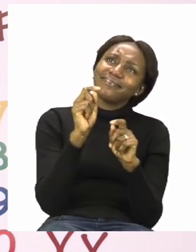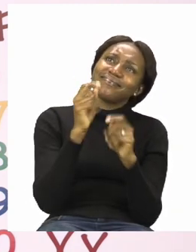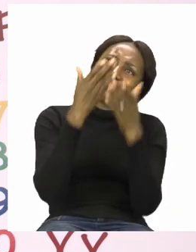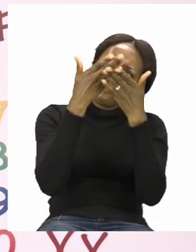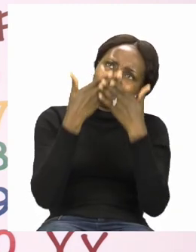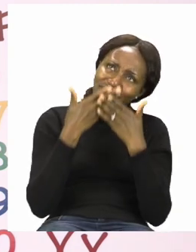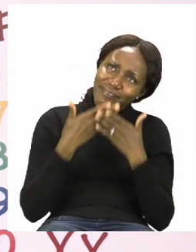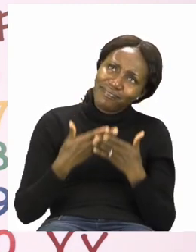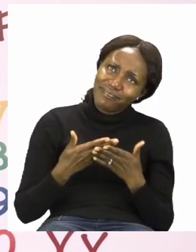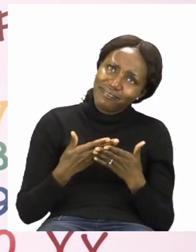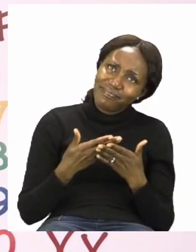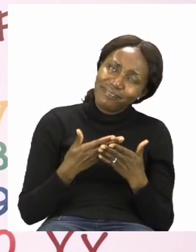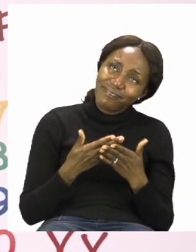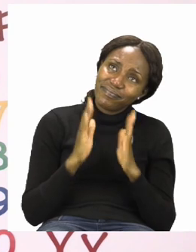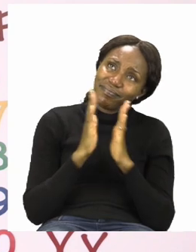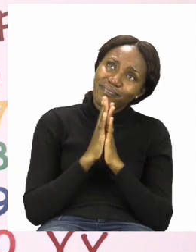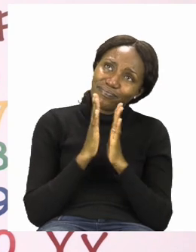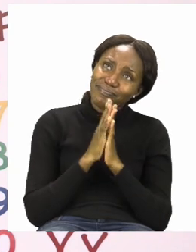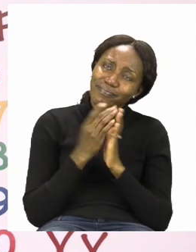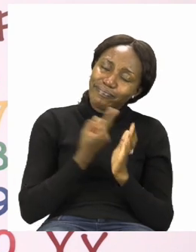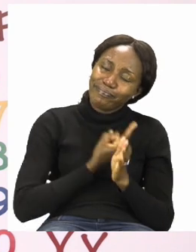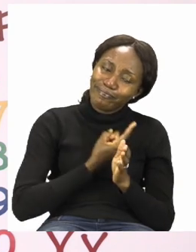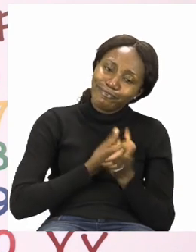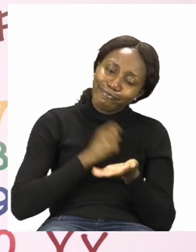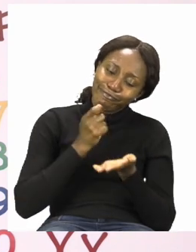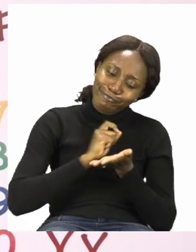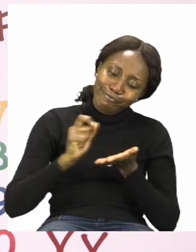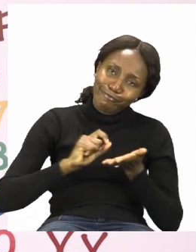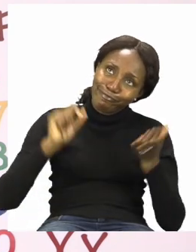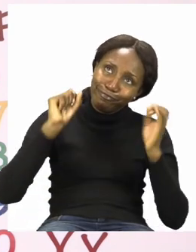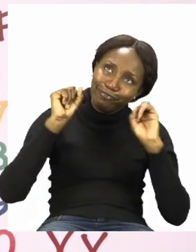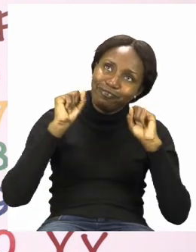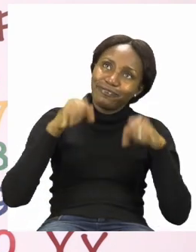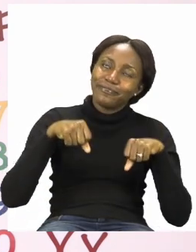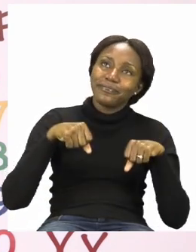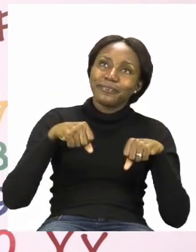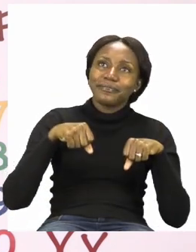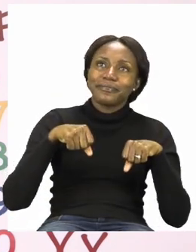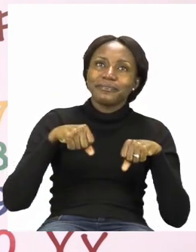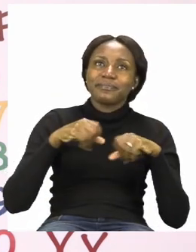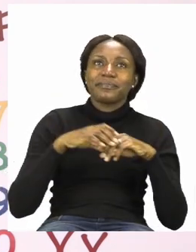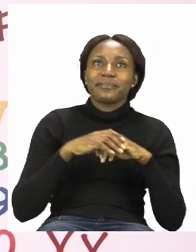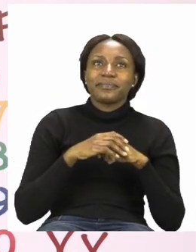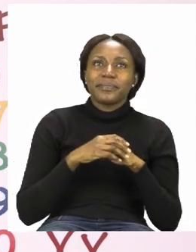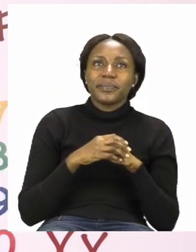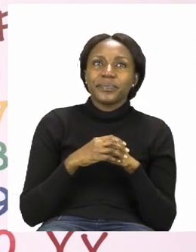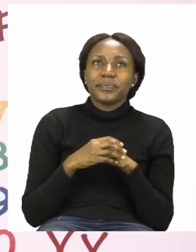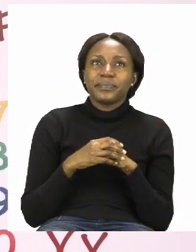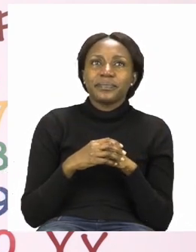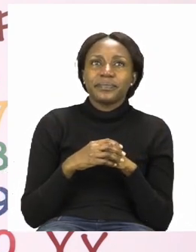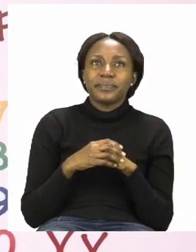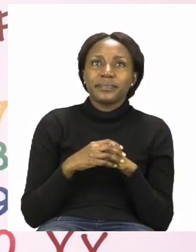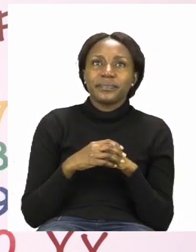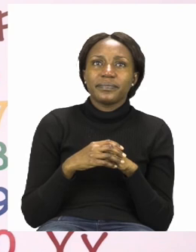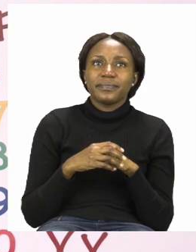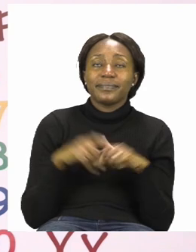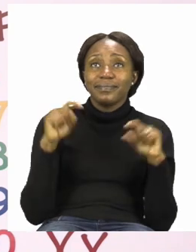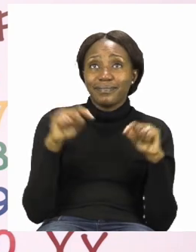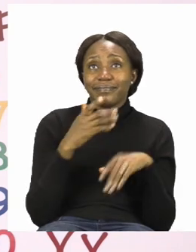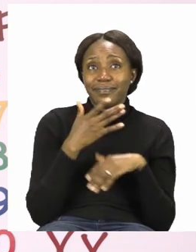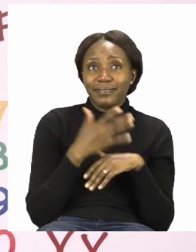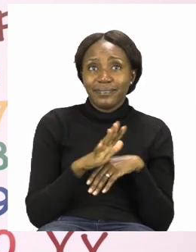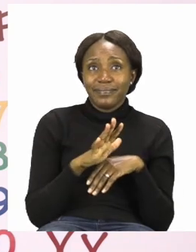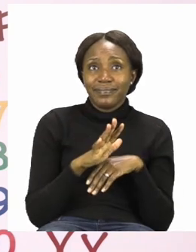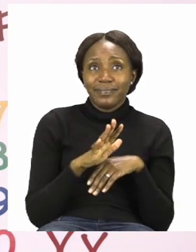just make sure that you end up finishing your exercises by yourself now that we are done